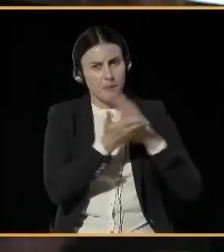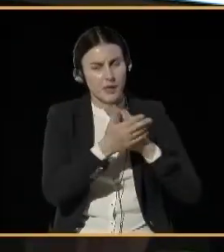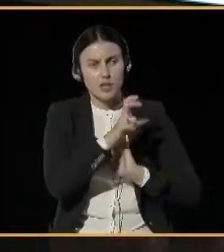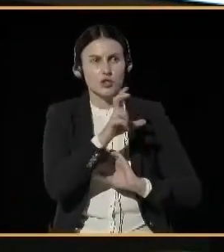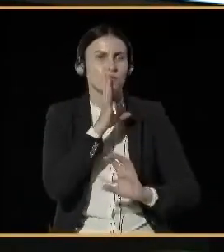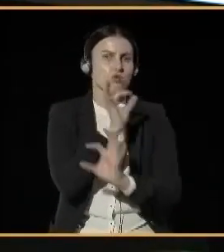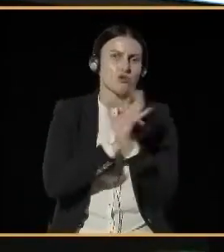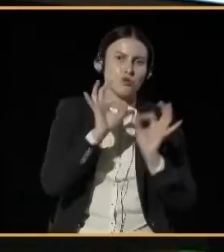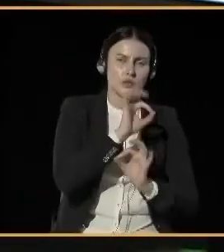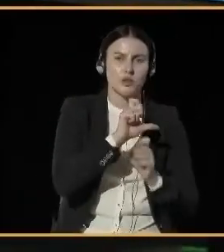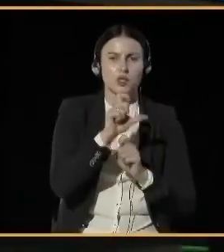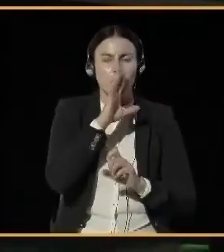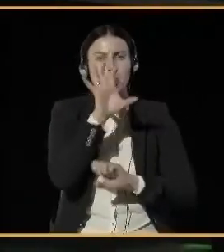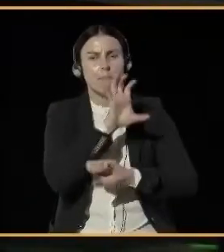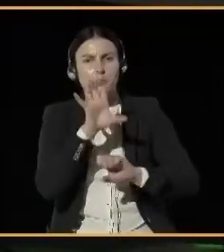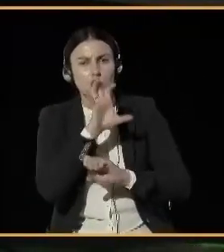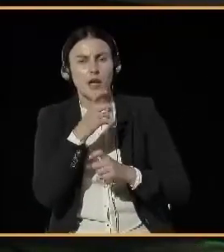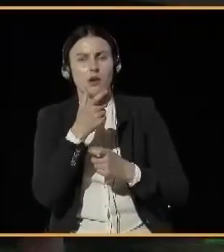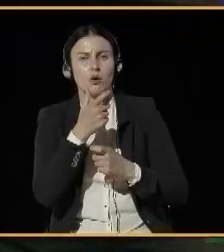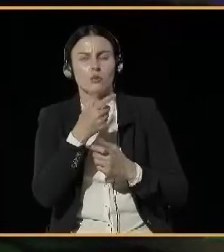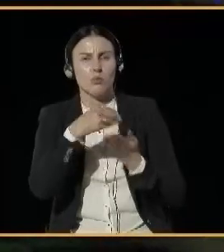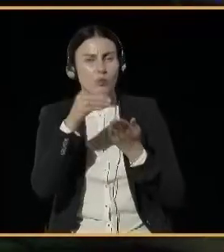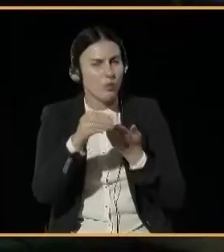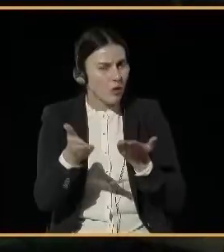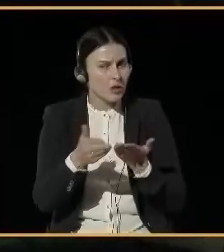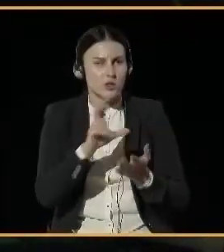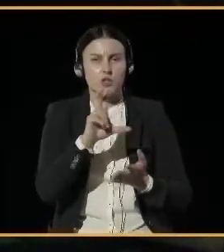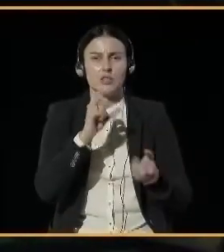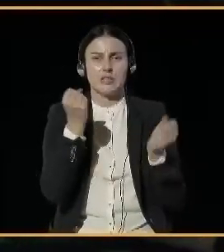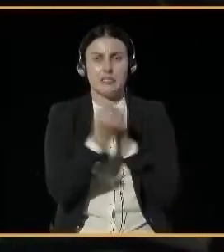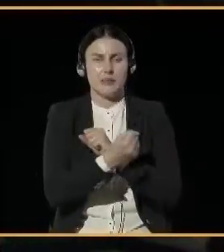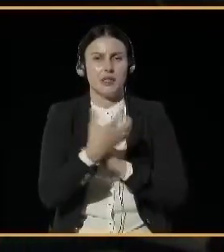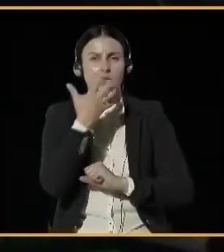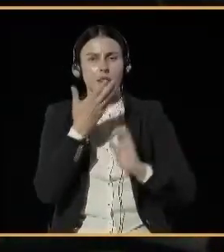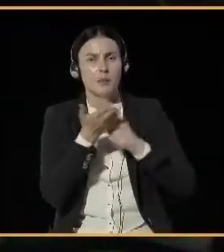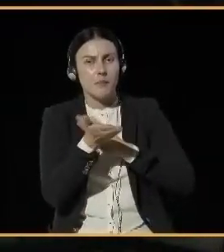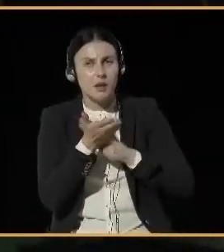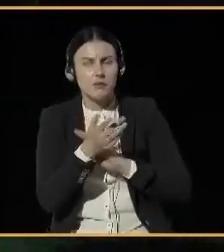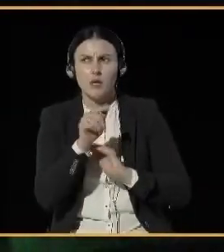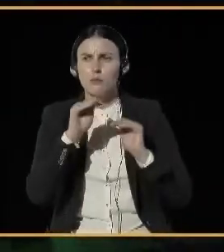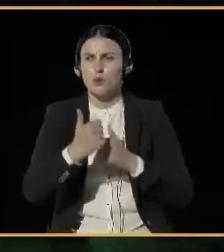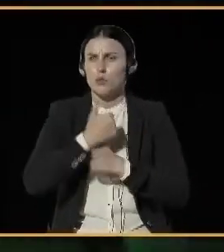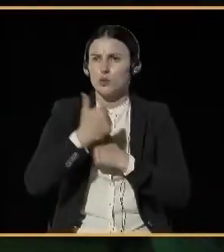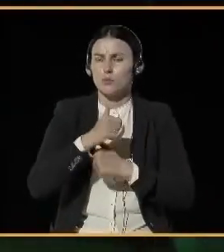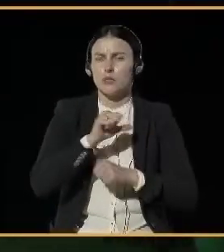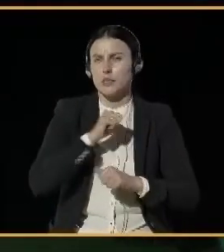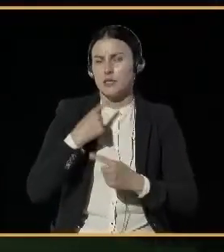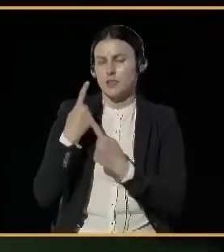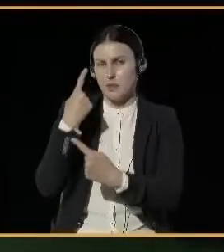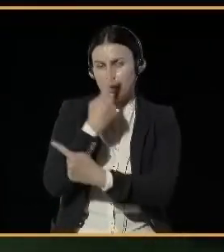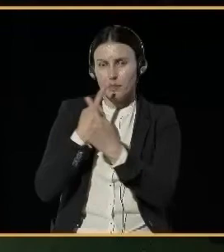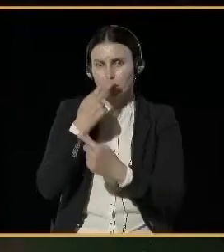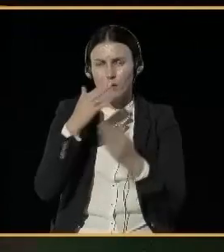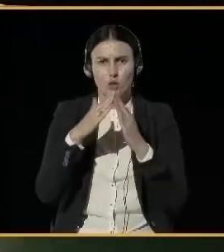other fuels. That would be one thing. But then there's also something with the mentality because we see houses that are really nicely